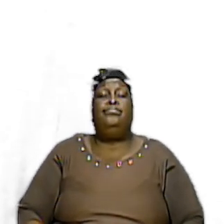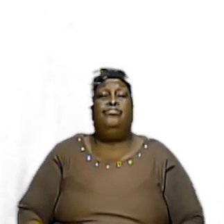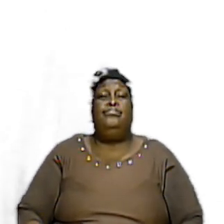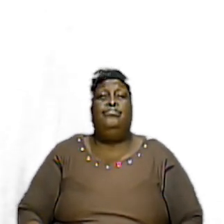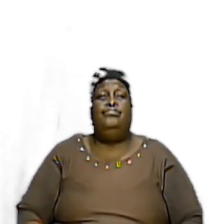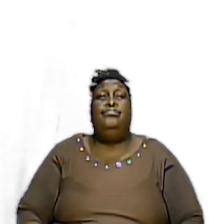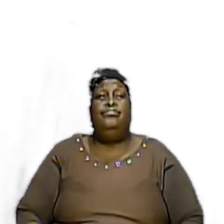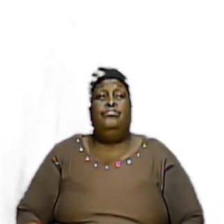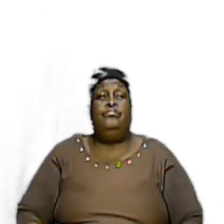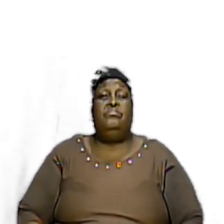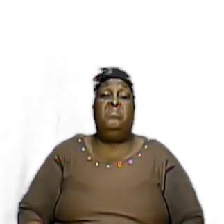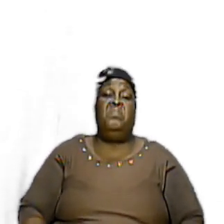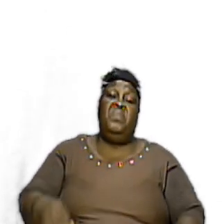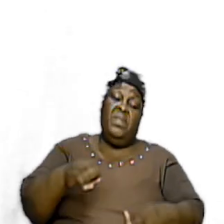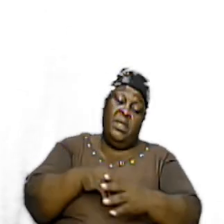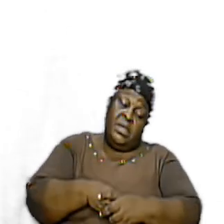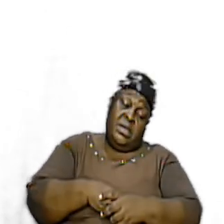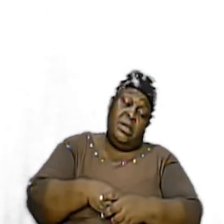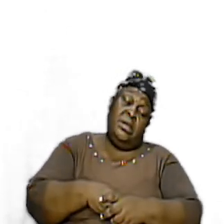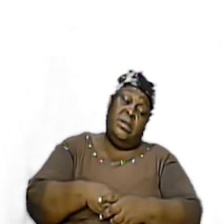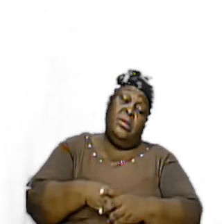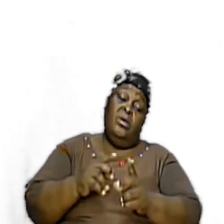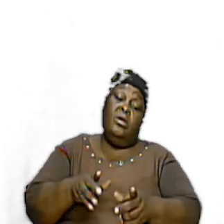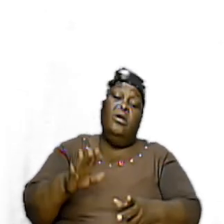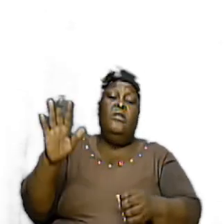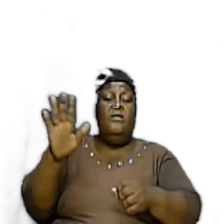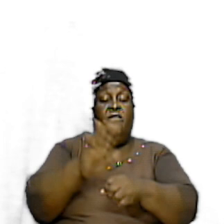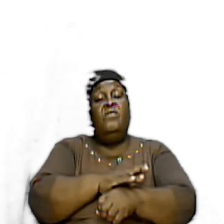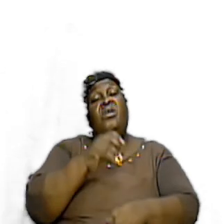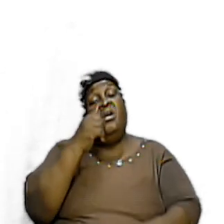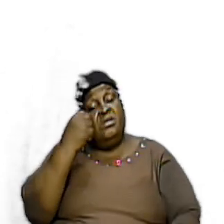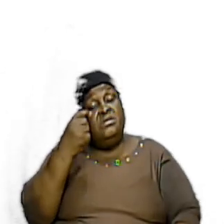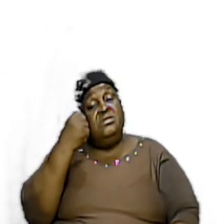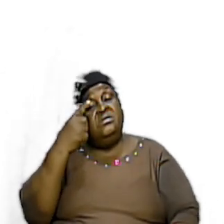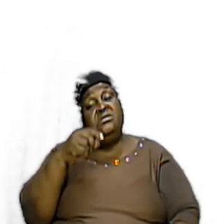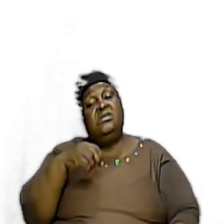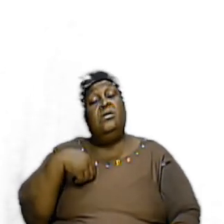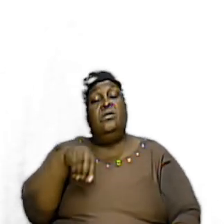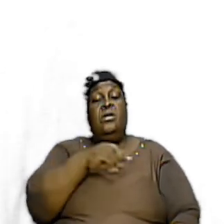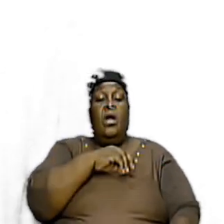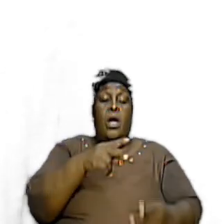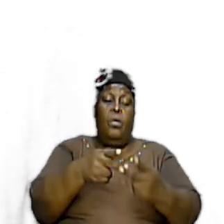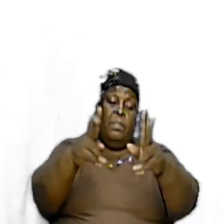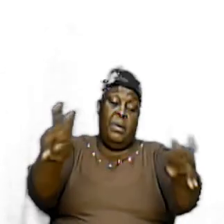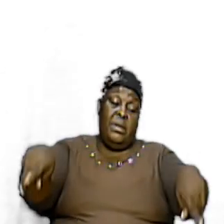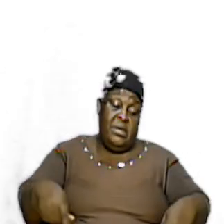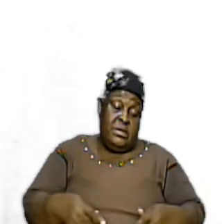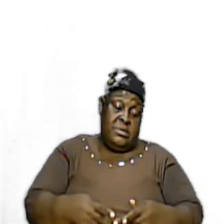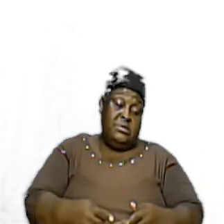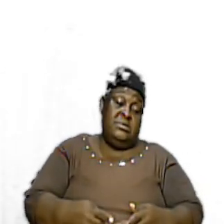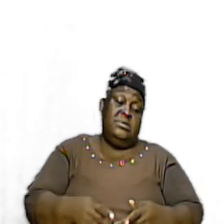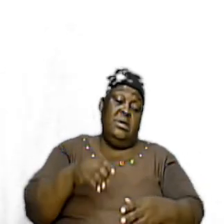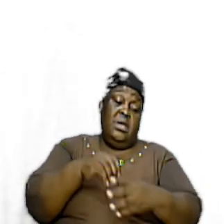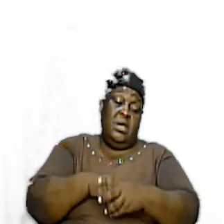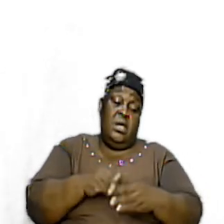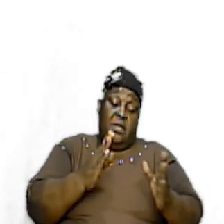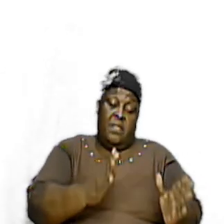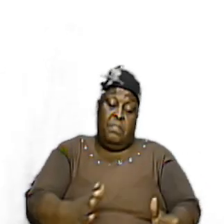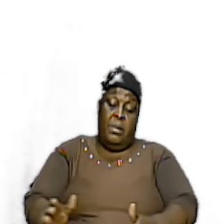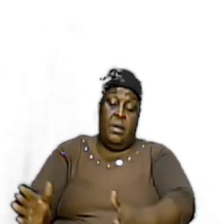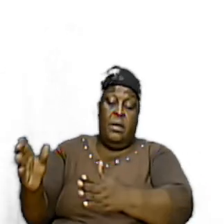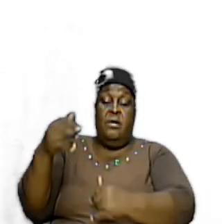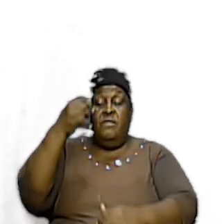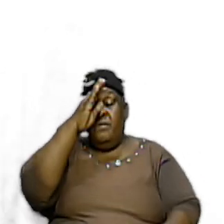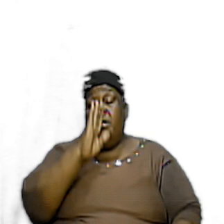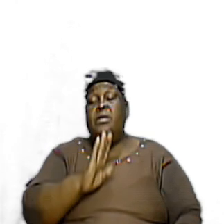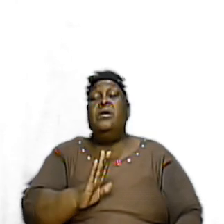In Order To Fully Understand Our Place Brothers And Sisters In The Plan Of